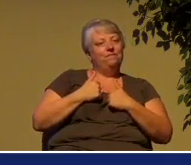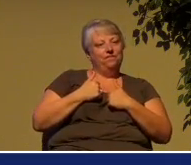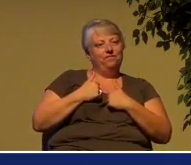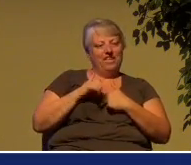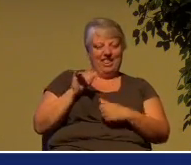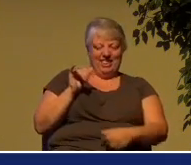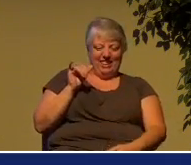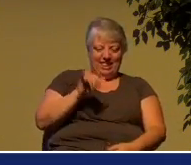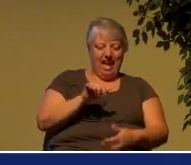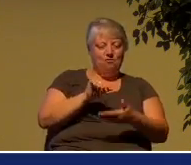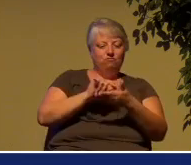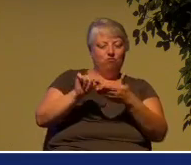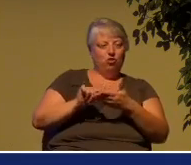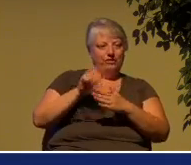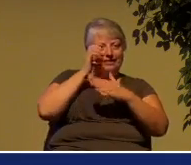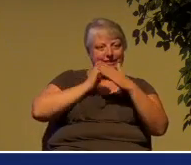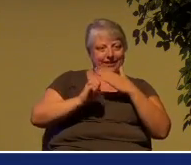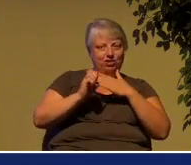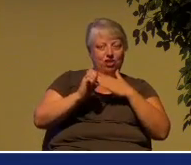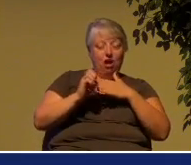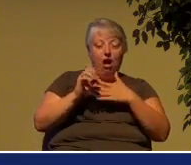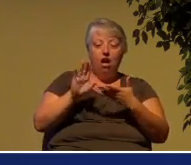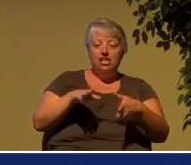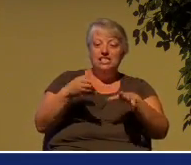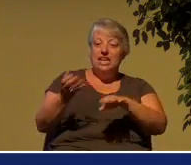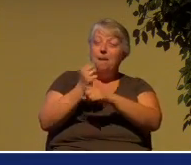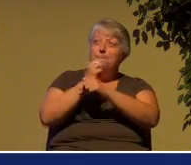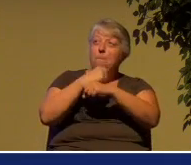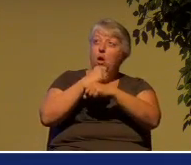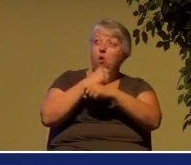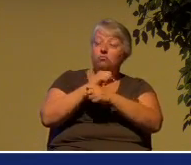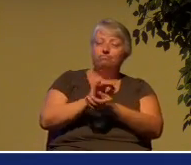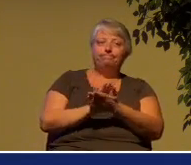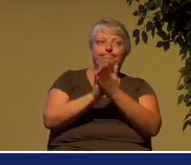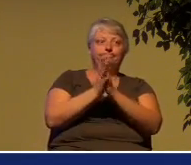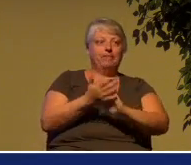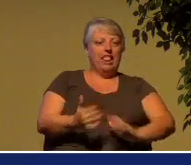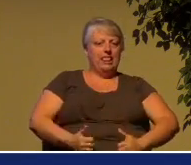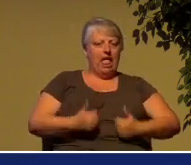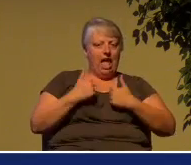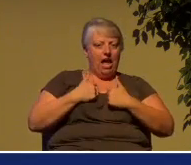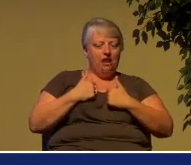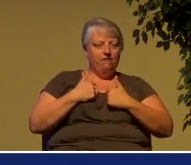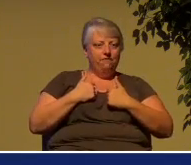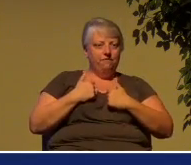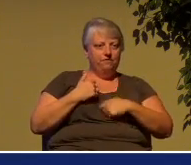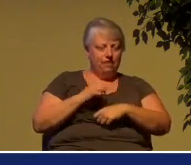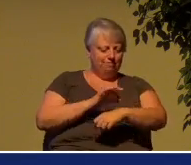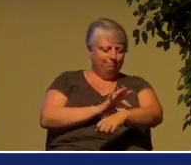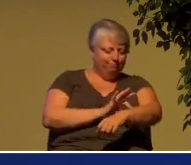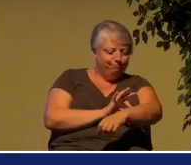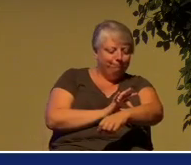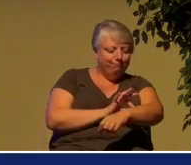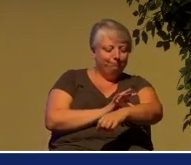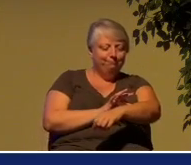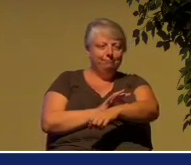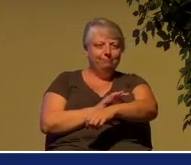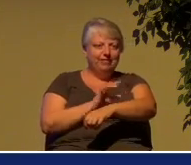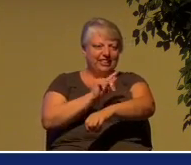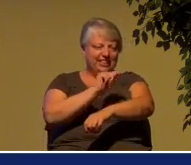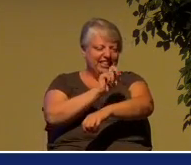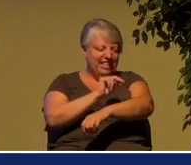speaks. The dead bones come alive, flesh and tendons and skin is